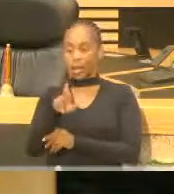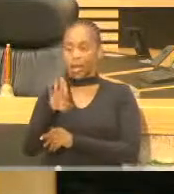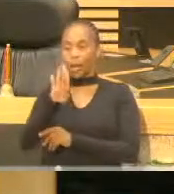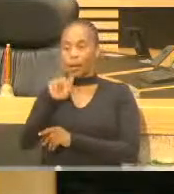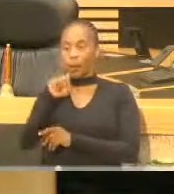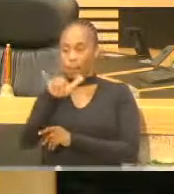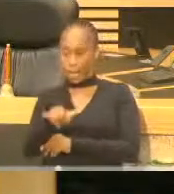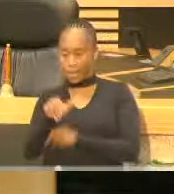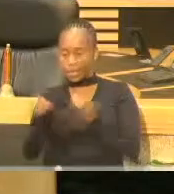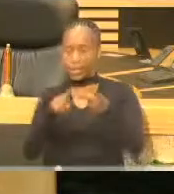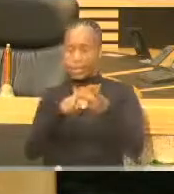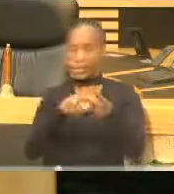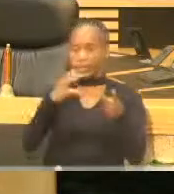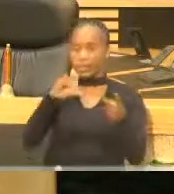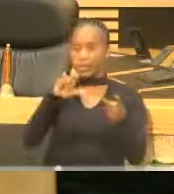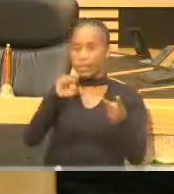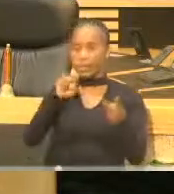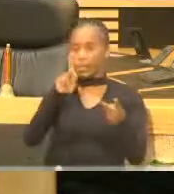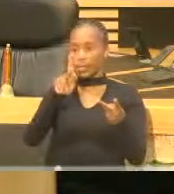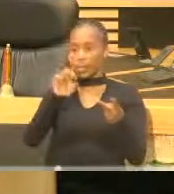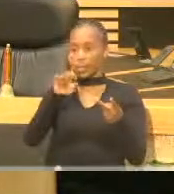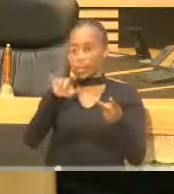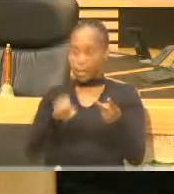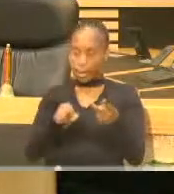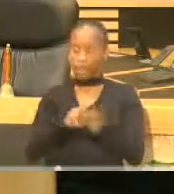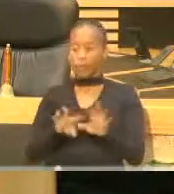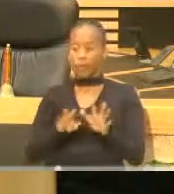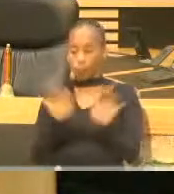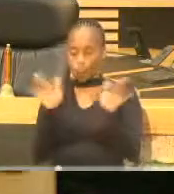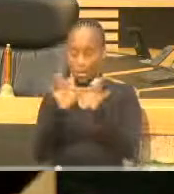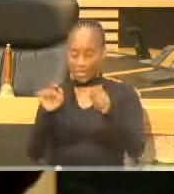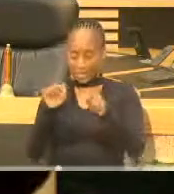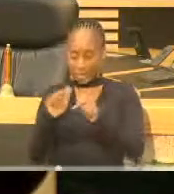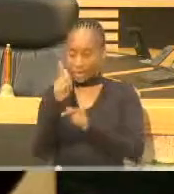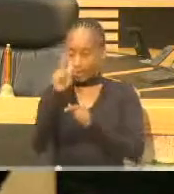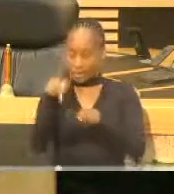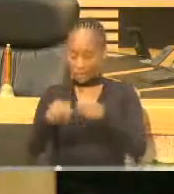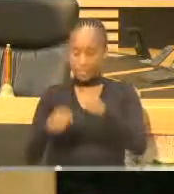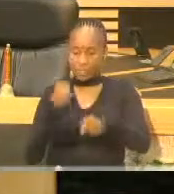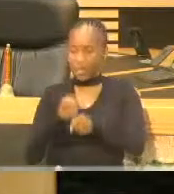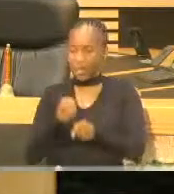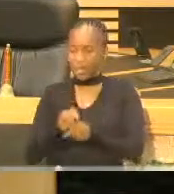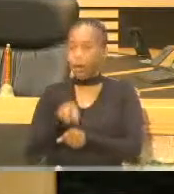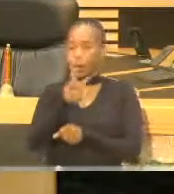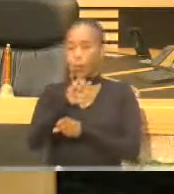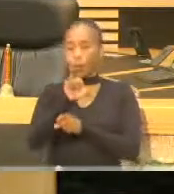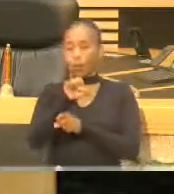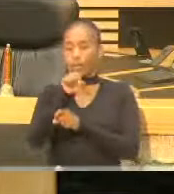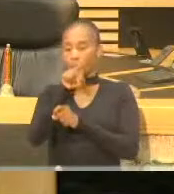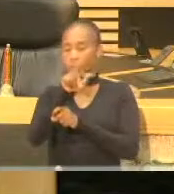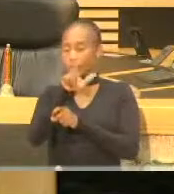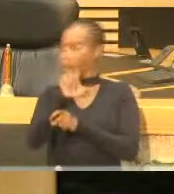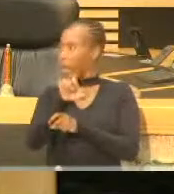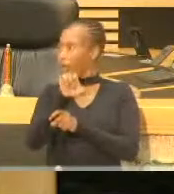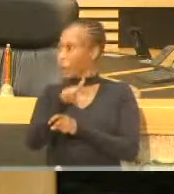connected to the grid later this year. The Wesley Siskai is...